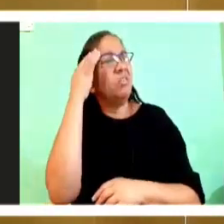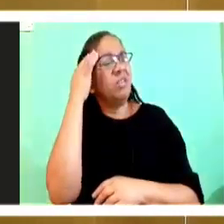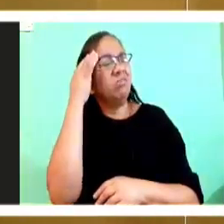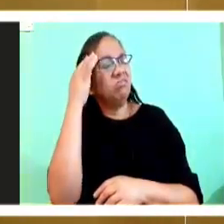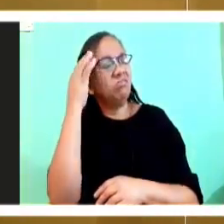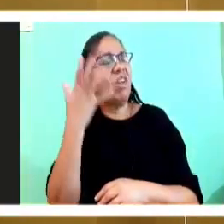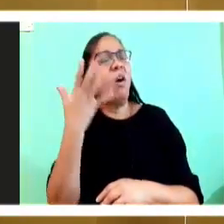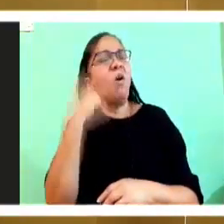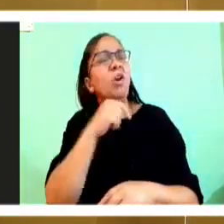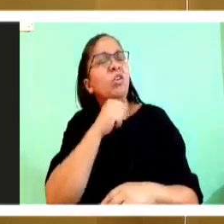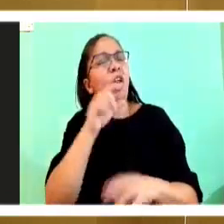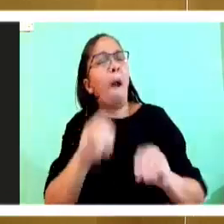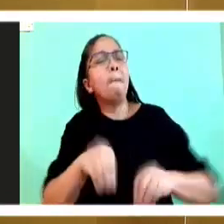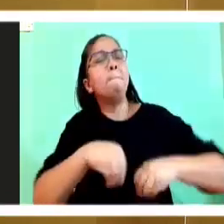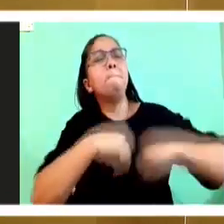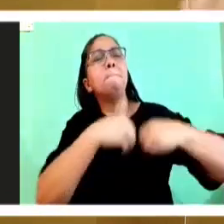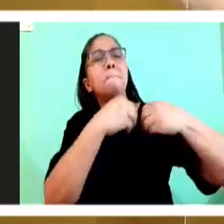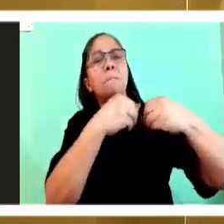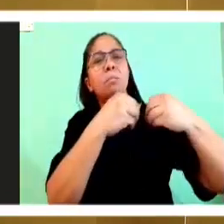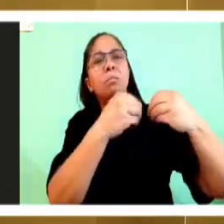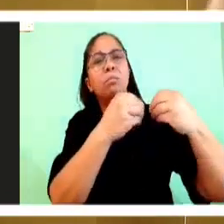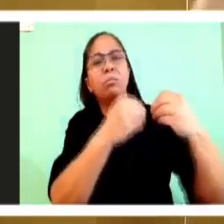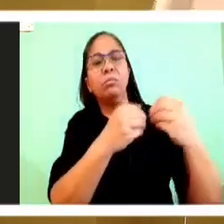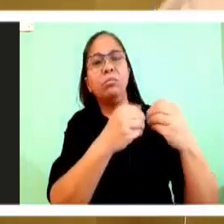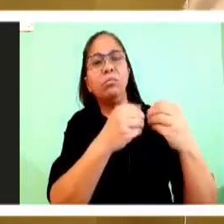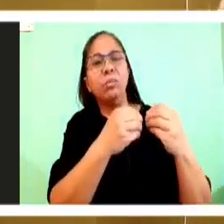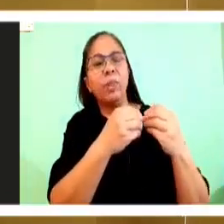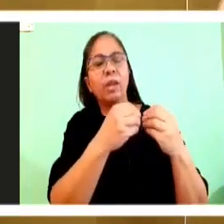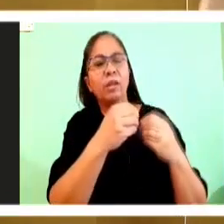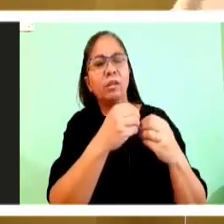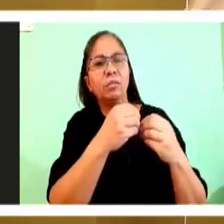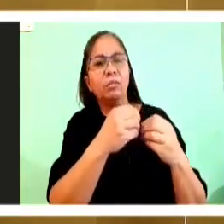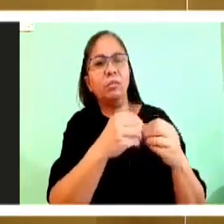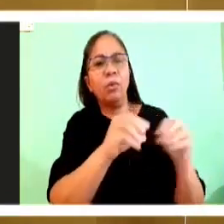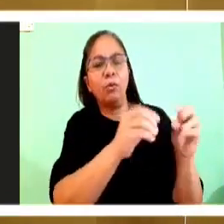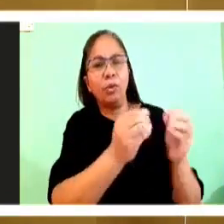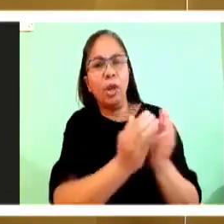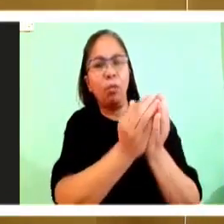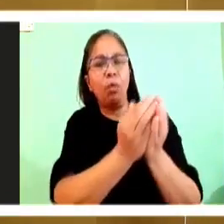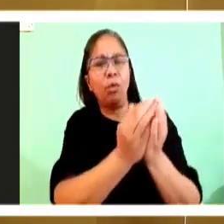take those nets you just spent a couple hours cleaning?